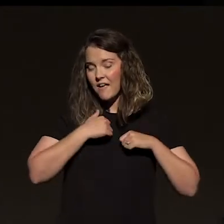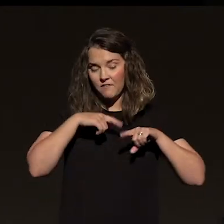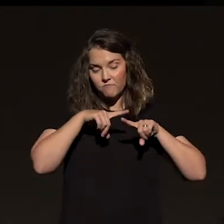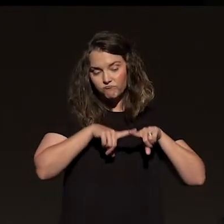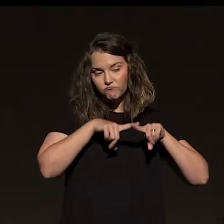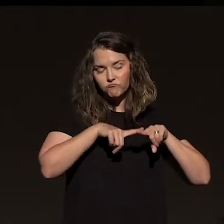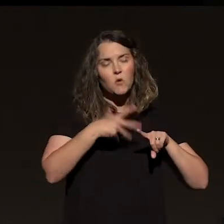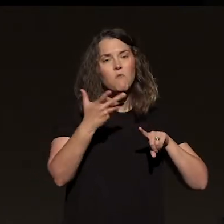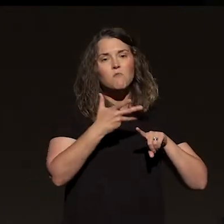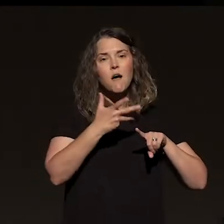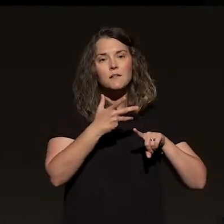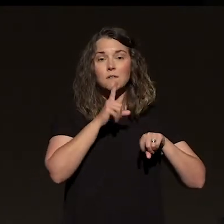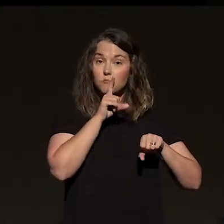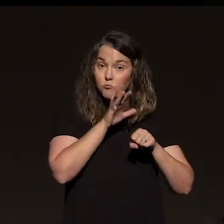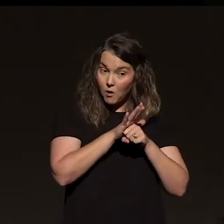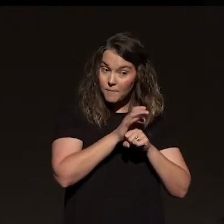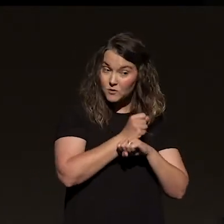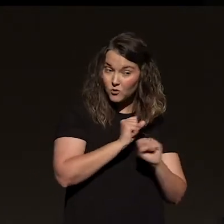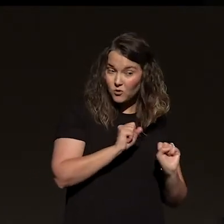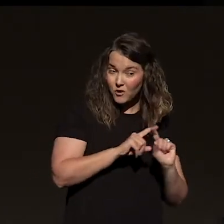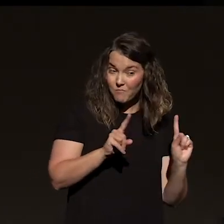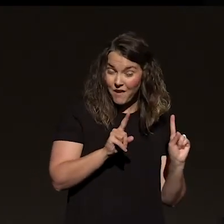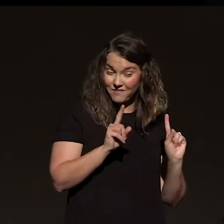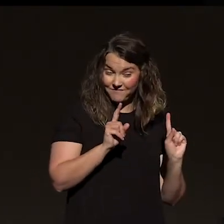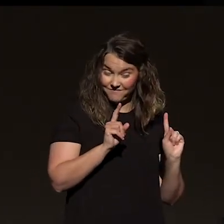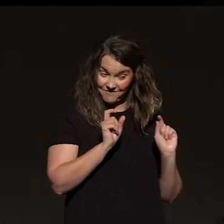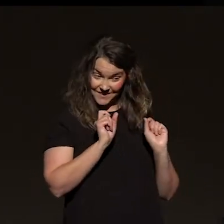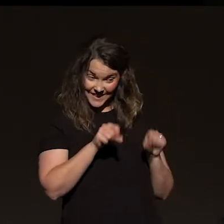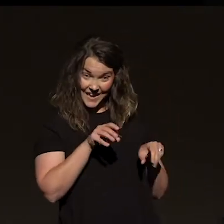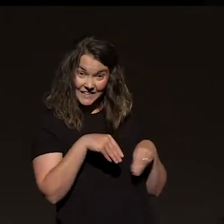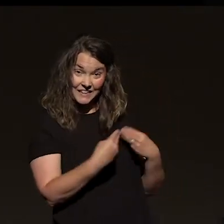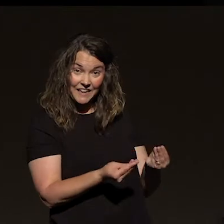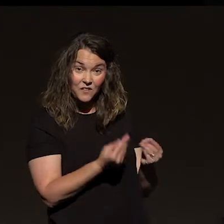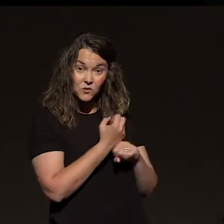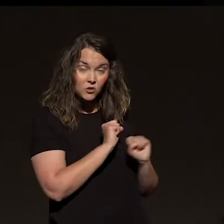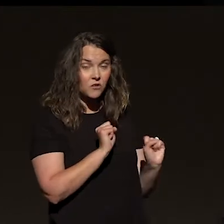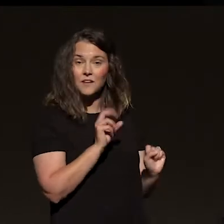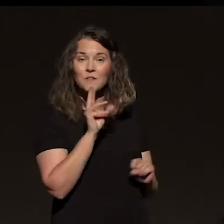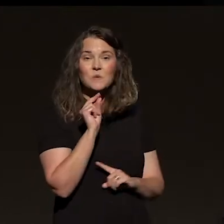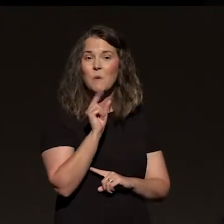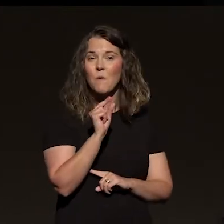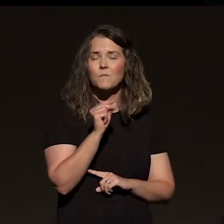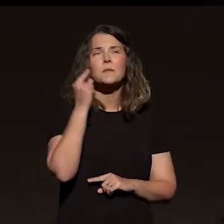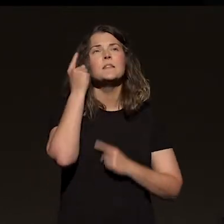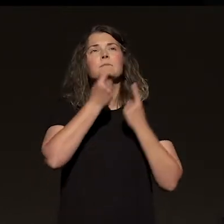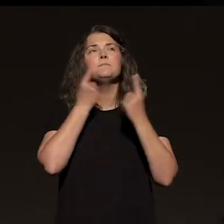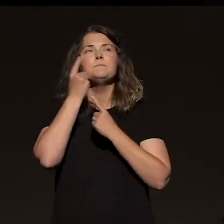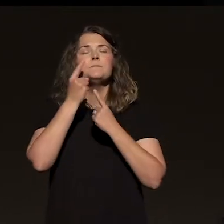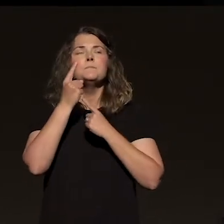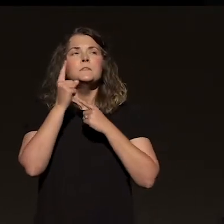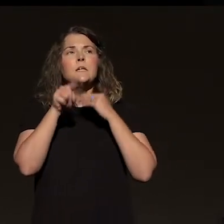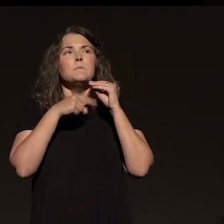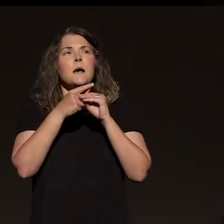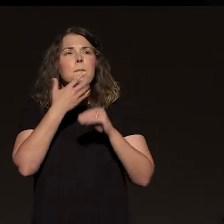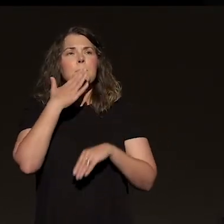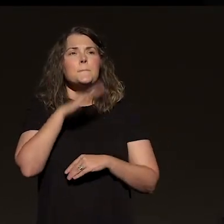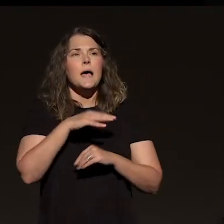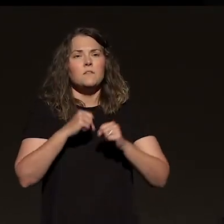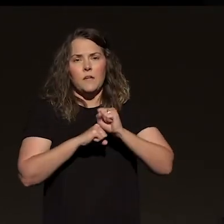promise security, but in the end, they cannot deliver. You're building on a bad foundation. I've been thinking about bad foundations.